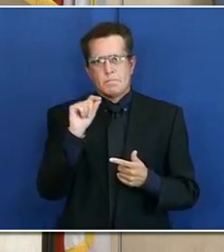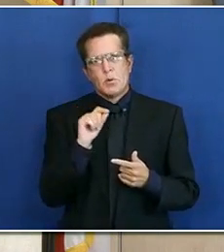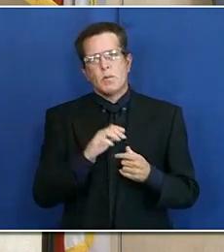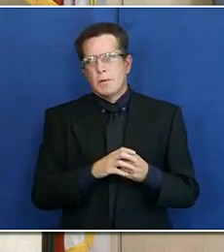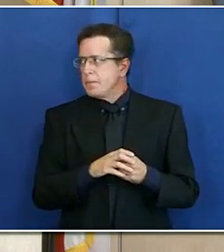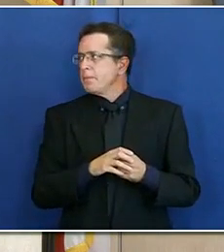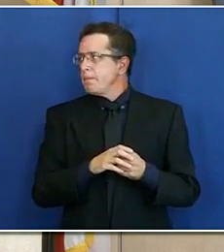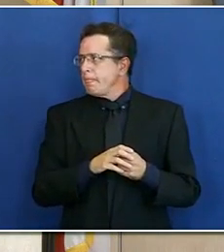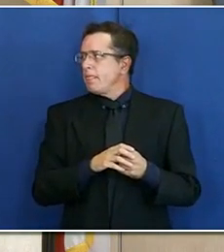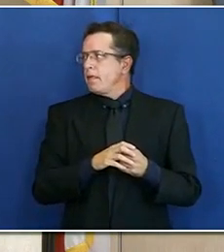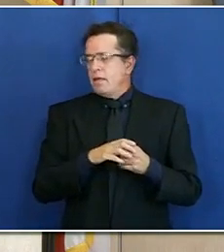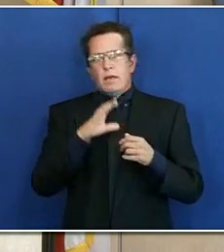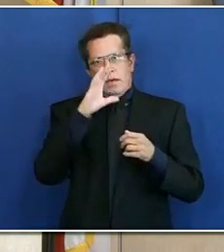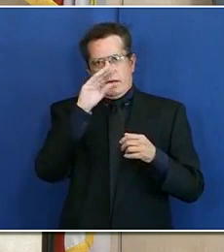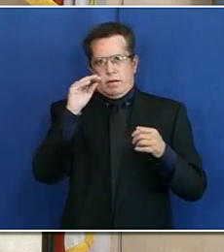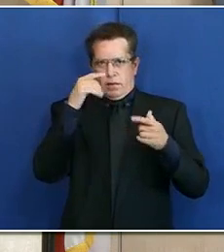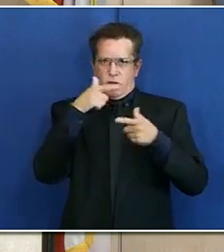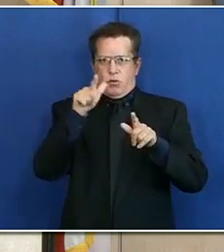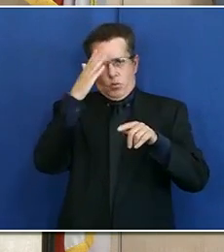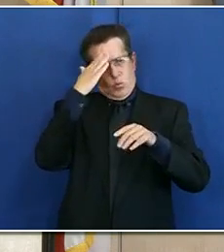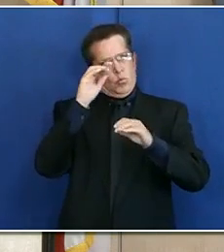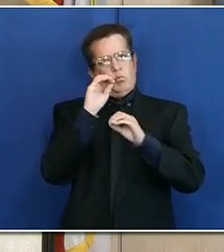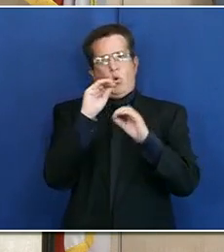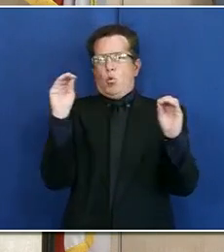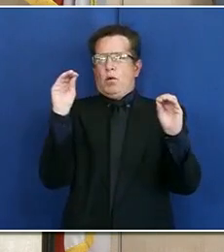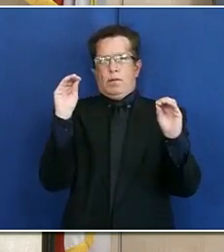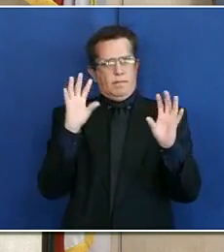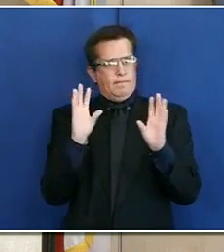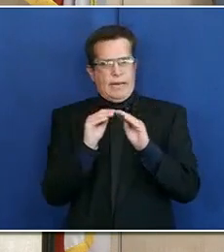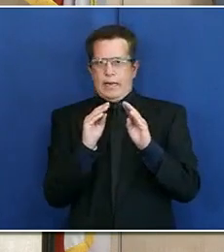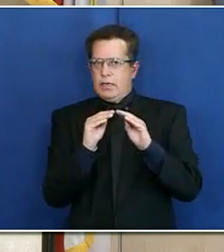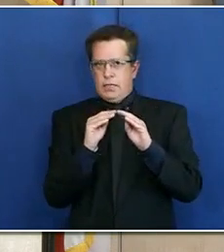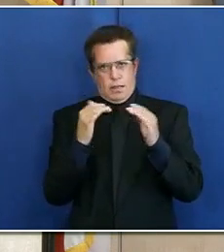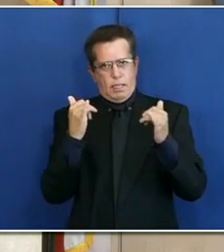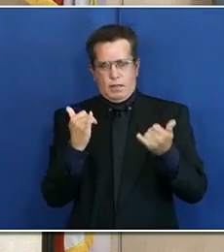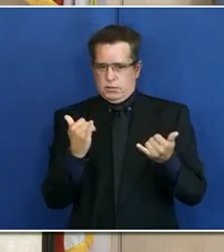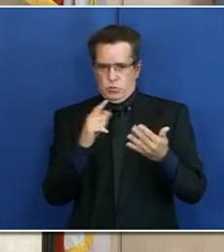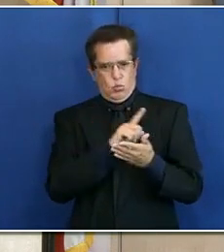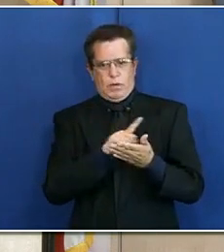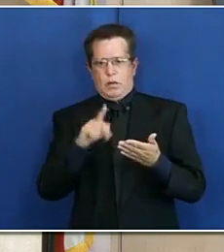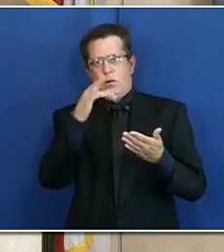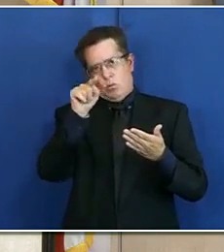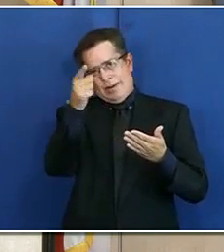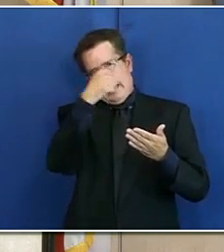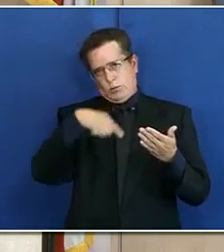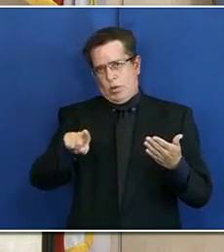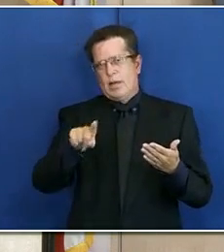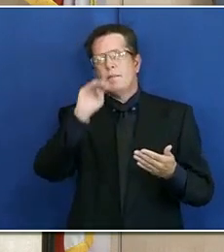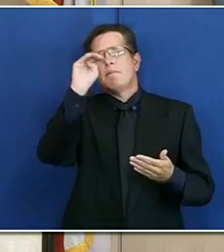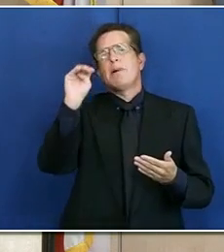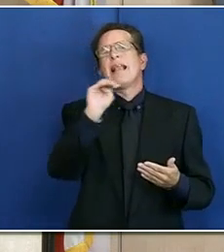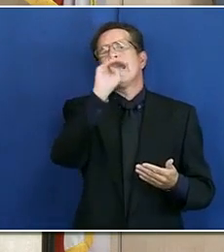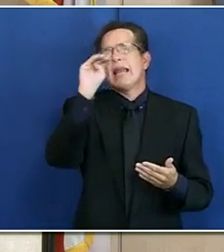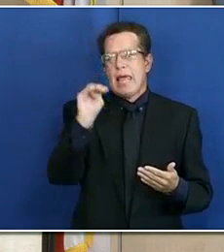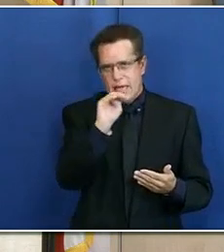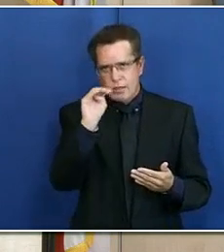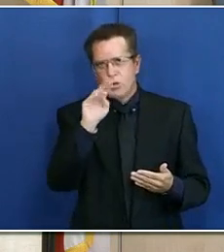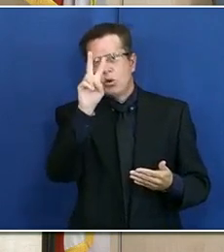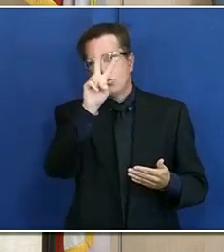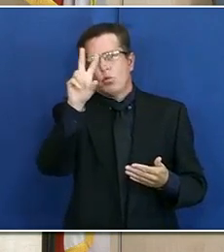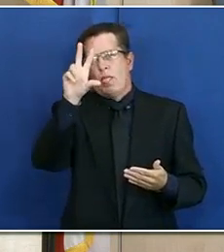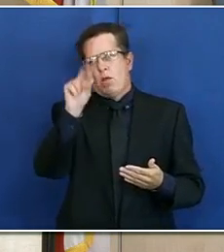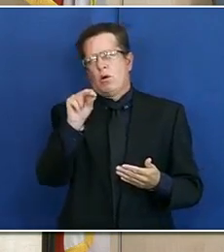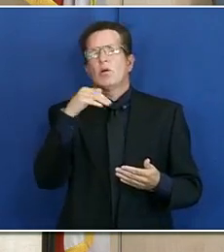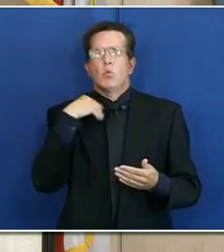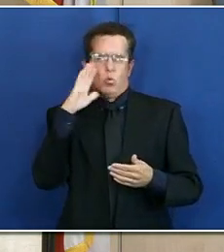Just a reminder that we are not scheduled to hold another media briefing until next week on Monday at 2.30. We will update